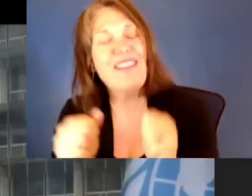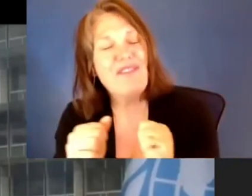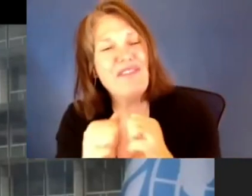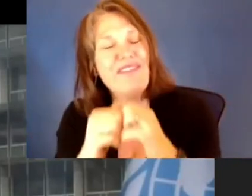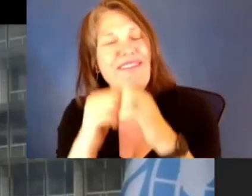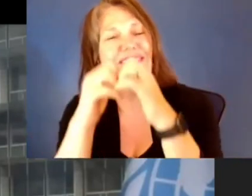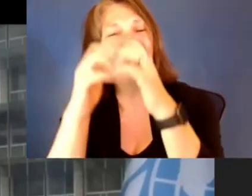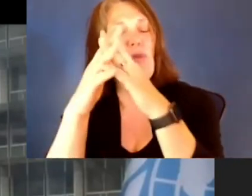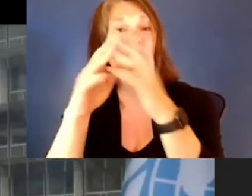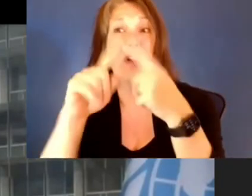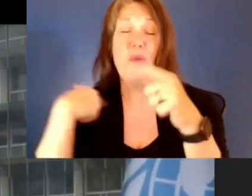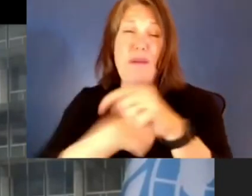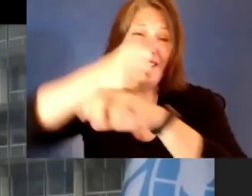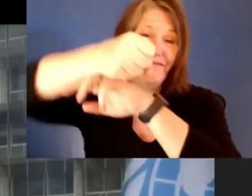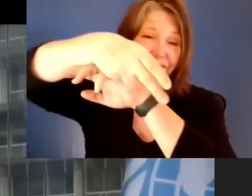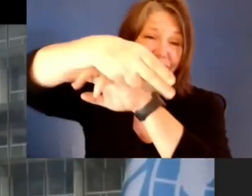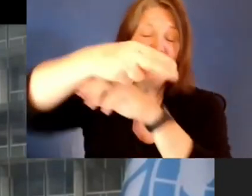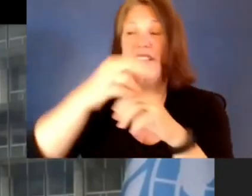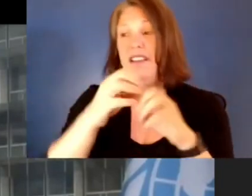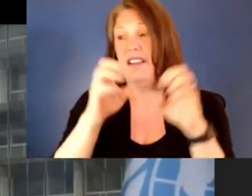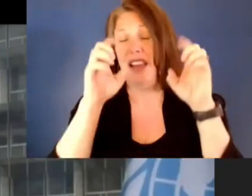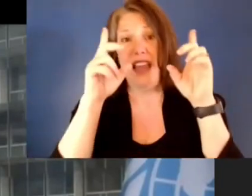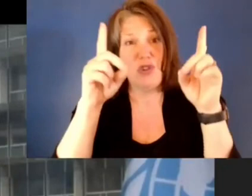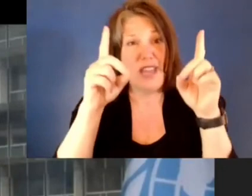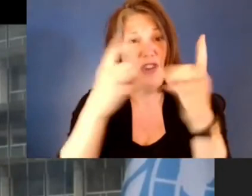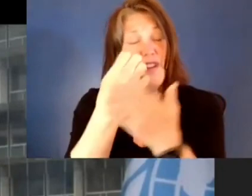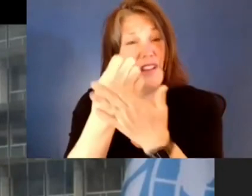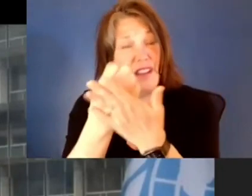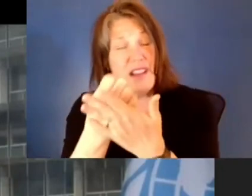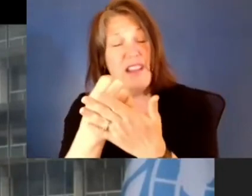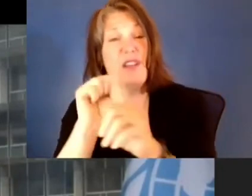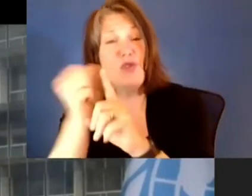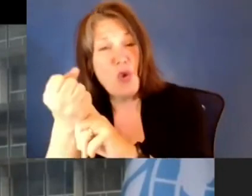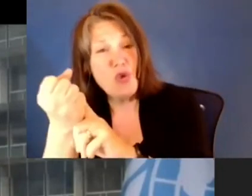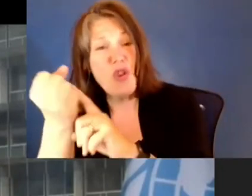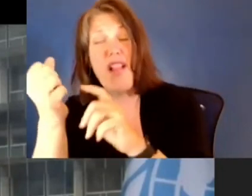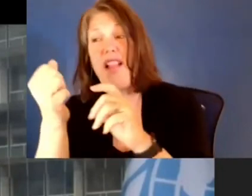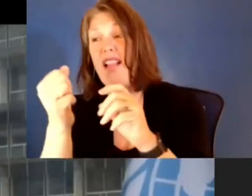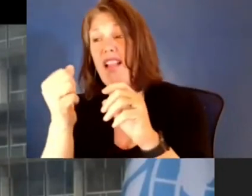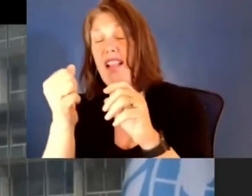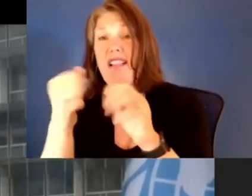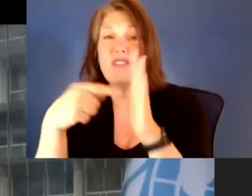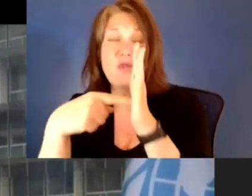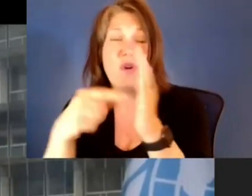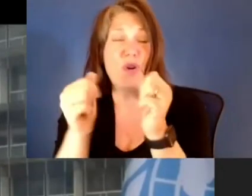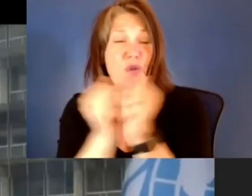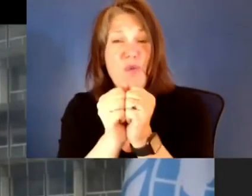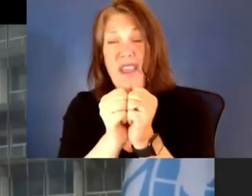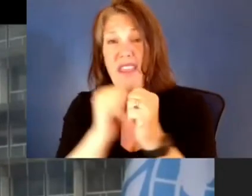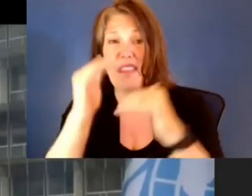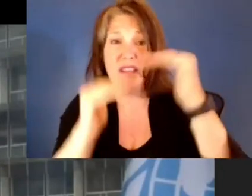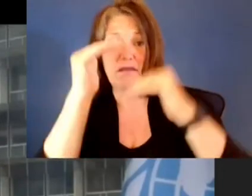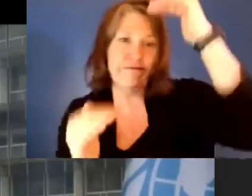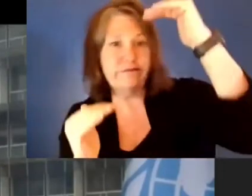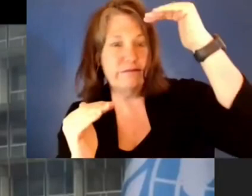educational, economic crisis, a social crisis marked by rising inequalities and discrimination. An